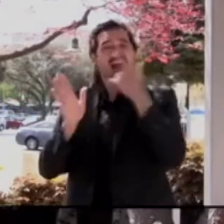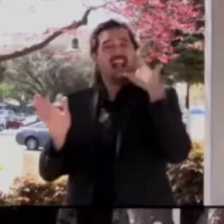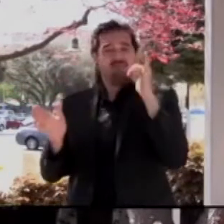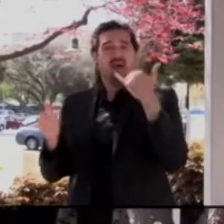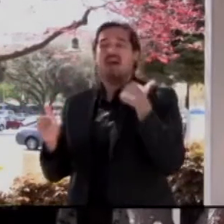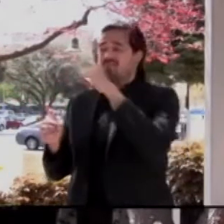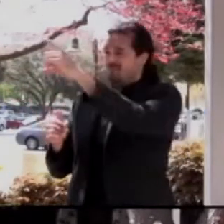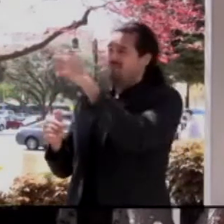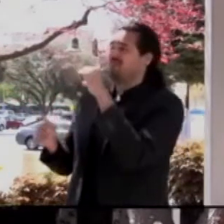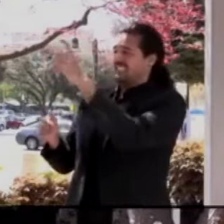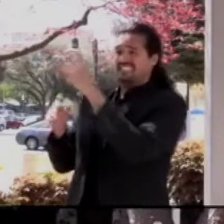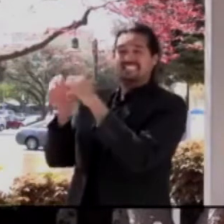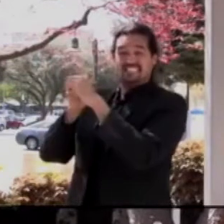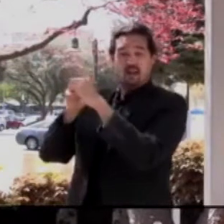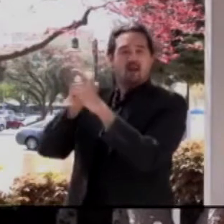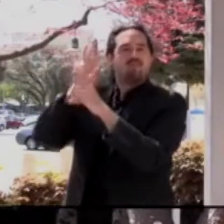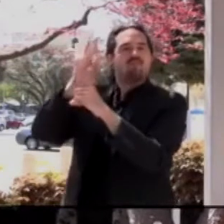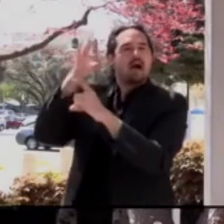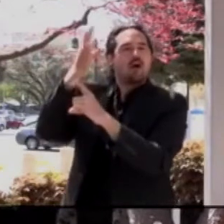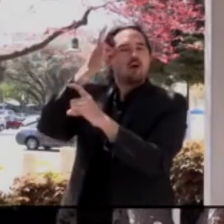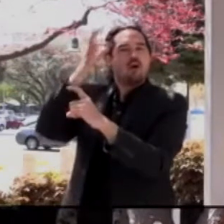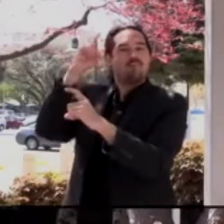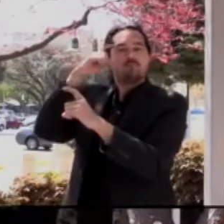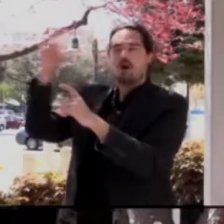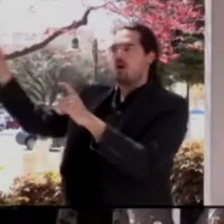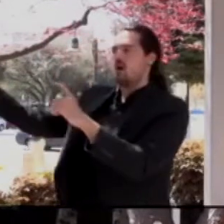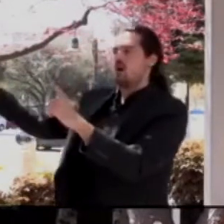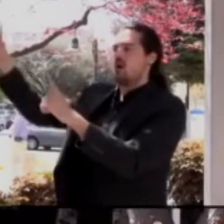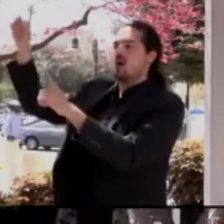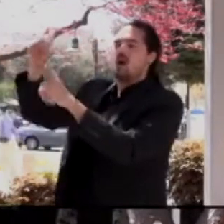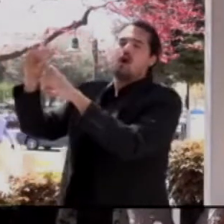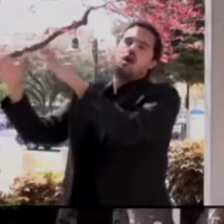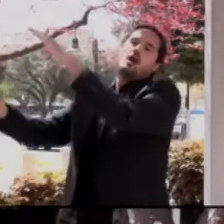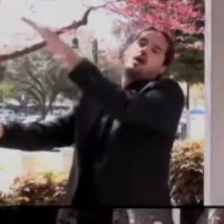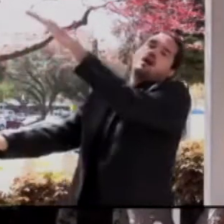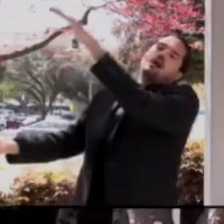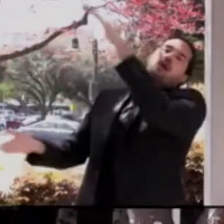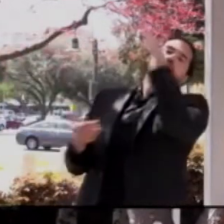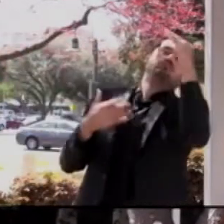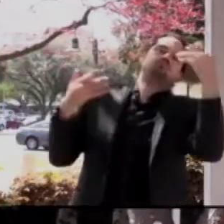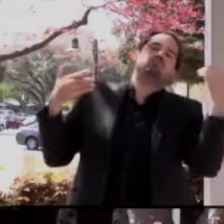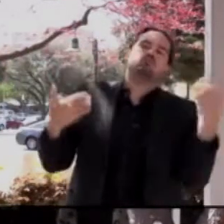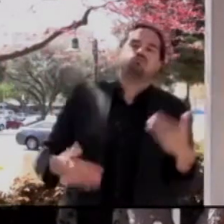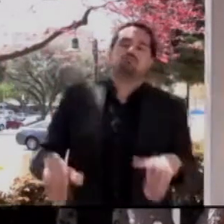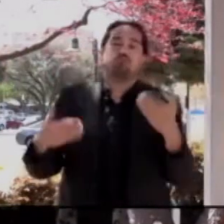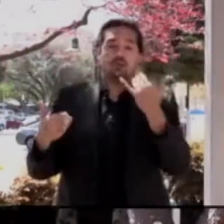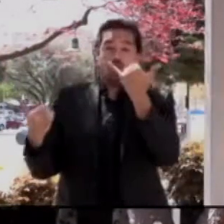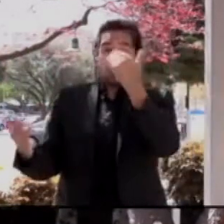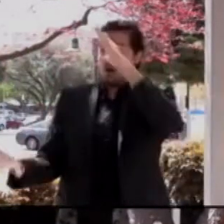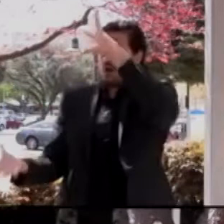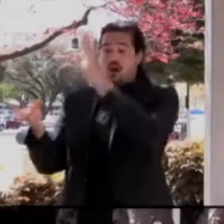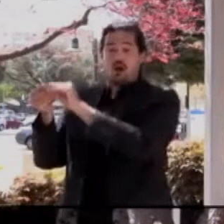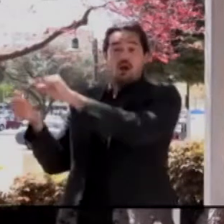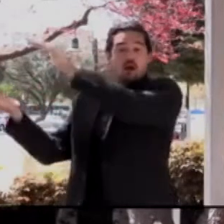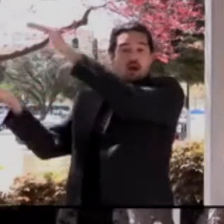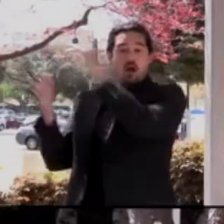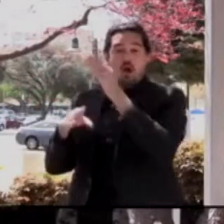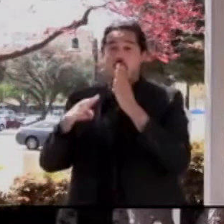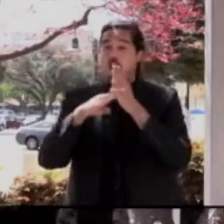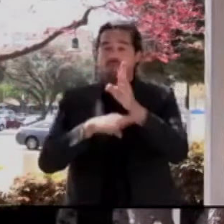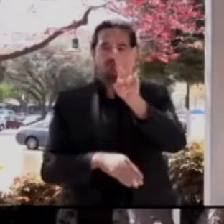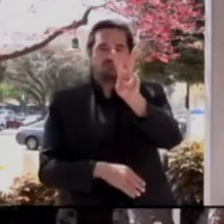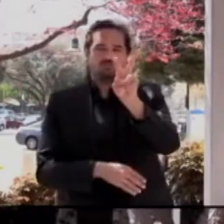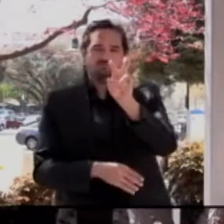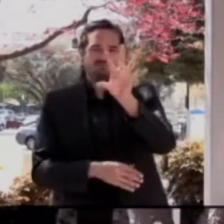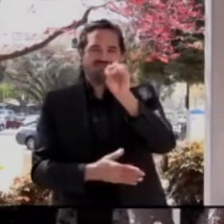than a quarter million doses of vaccines of Pfizer. And we are still doing inventory as